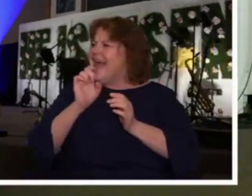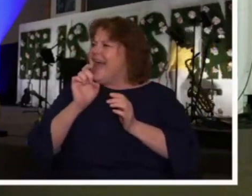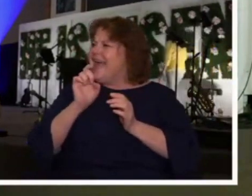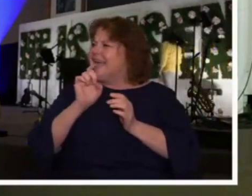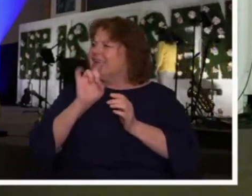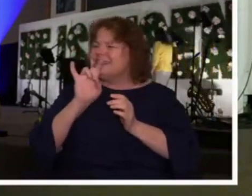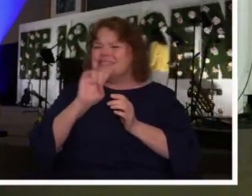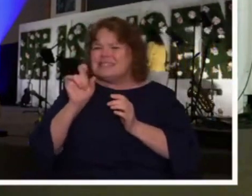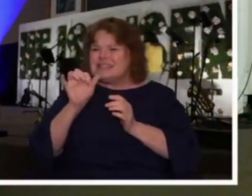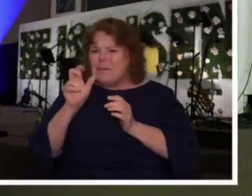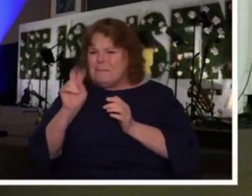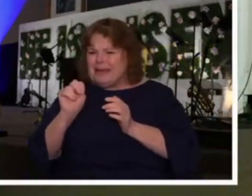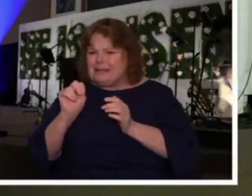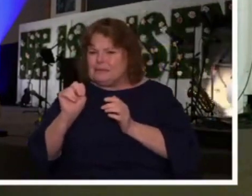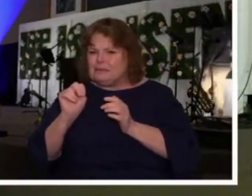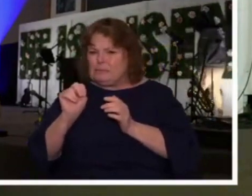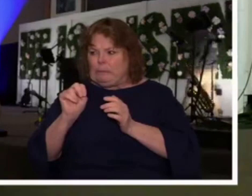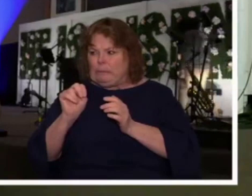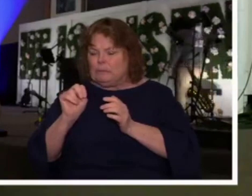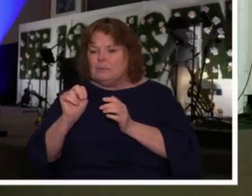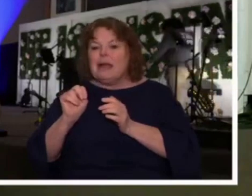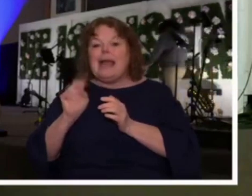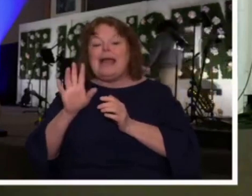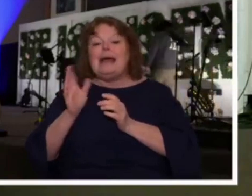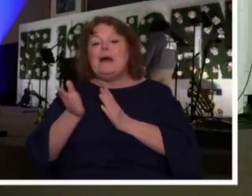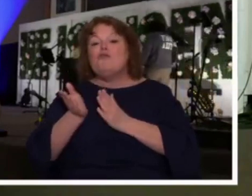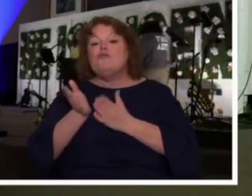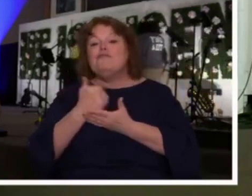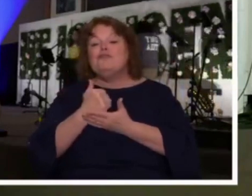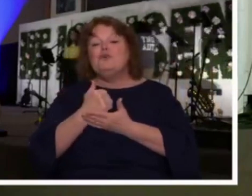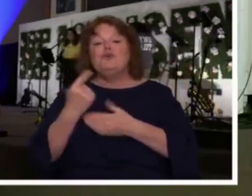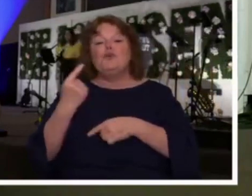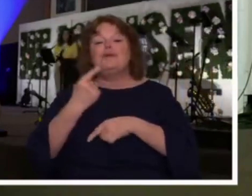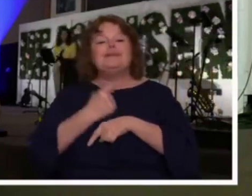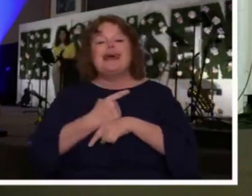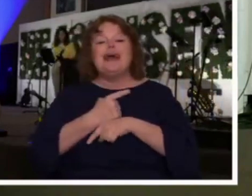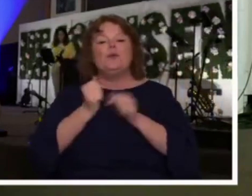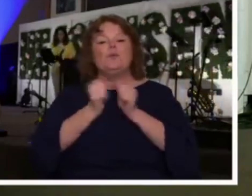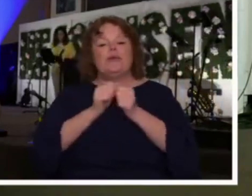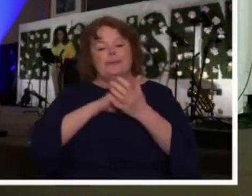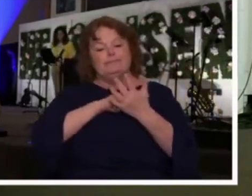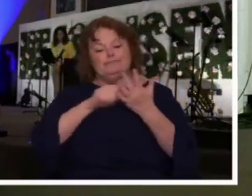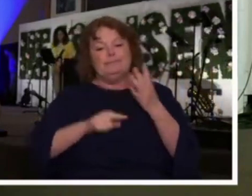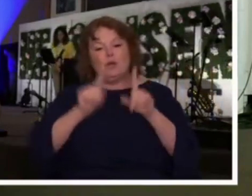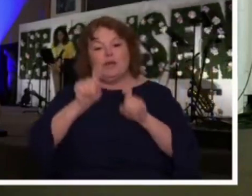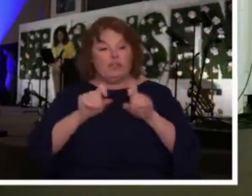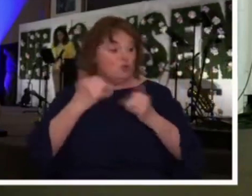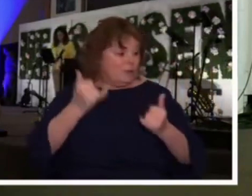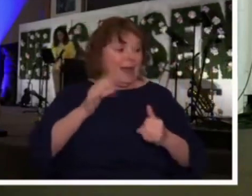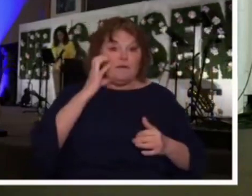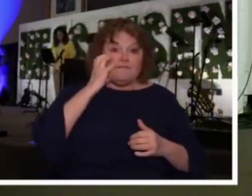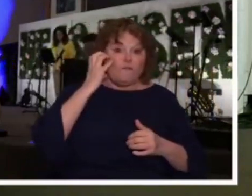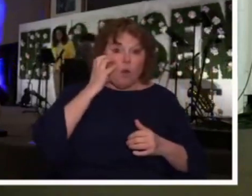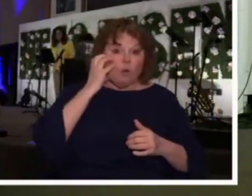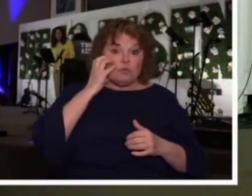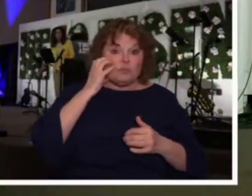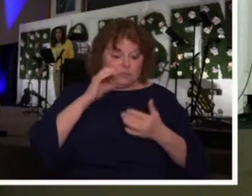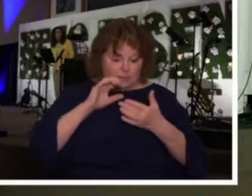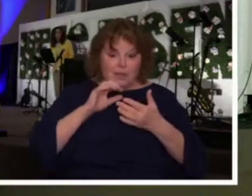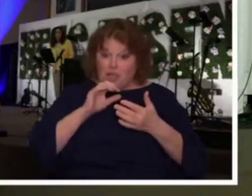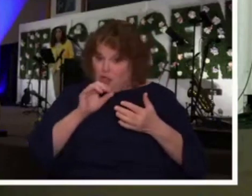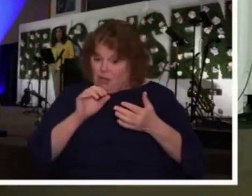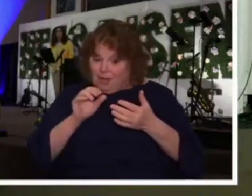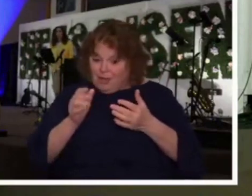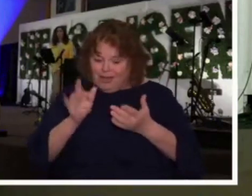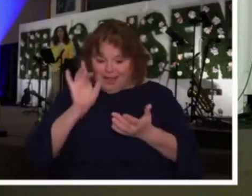Ignatia of Loyola and it involves reviewing your day with a variety of questions. Now, here's where I want you to take your phones and I want you to go to the notes section of your